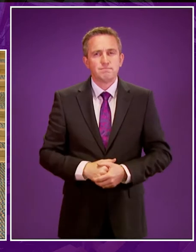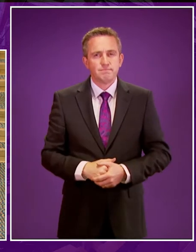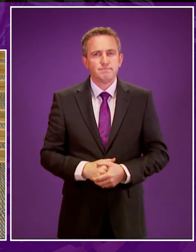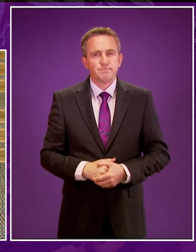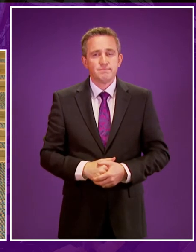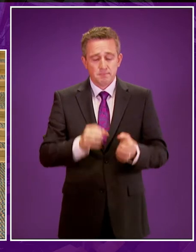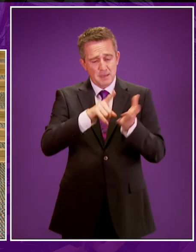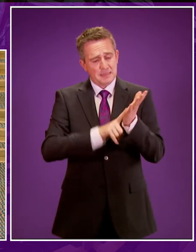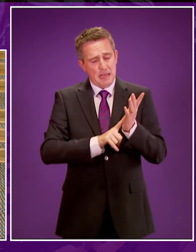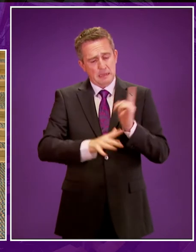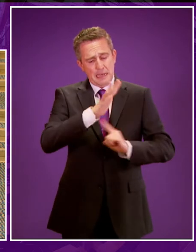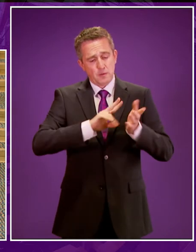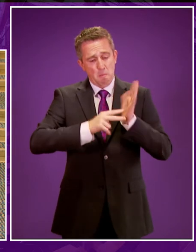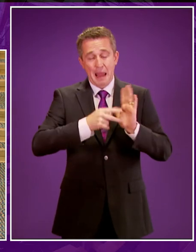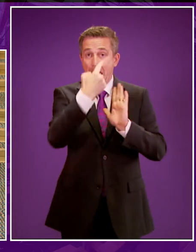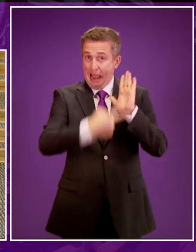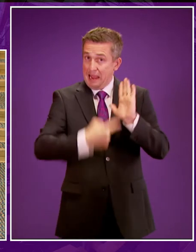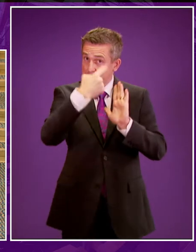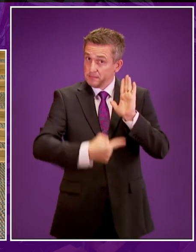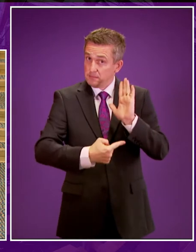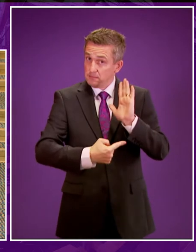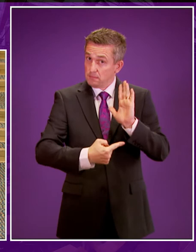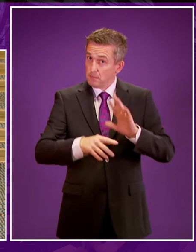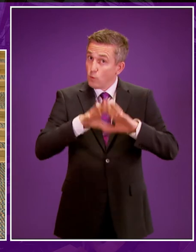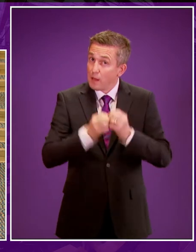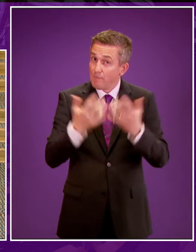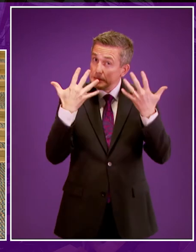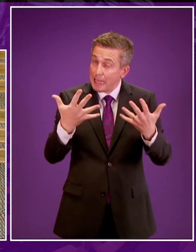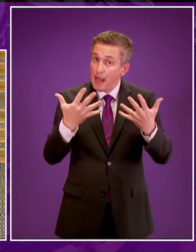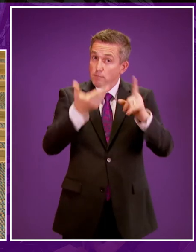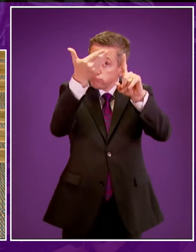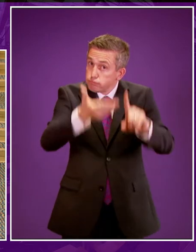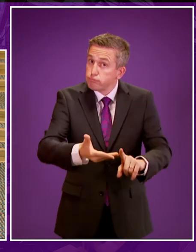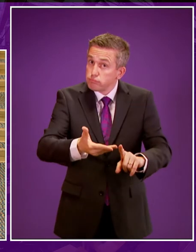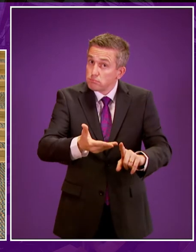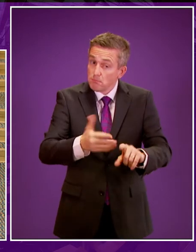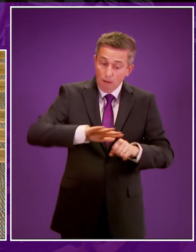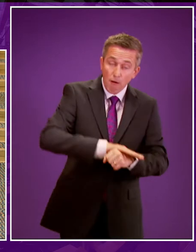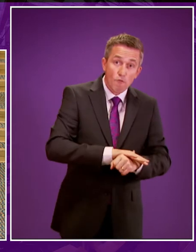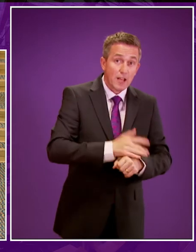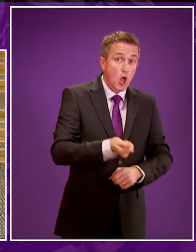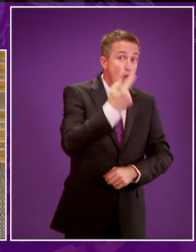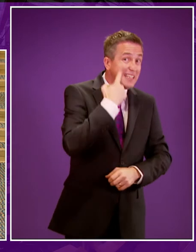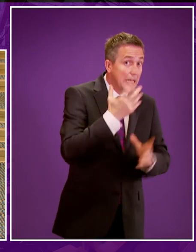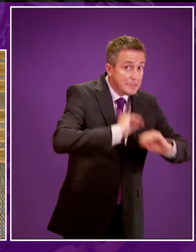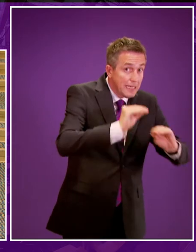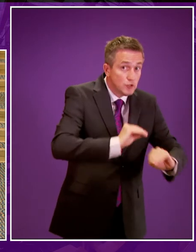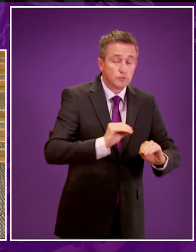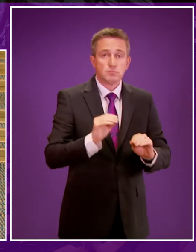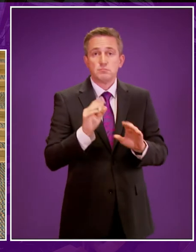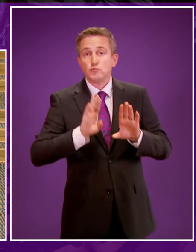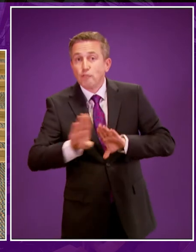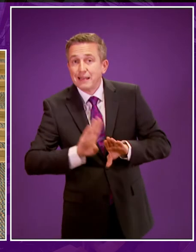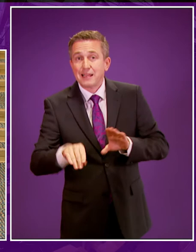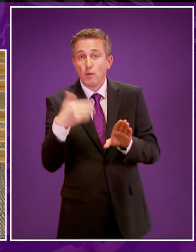The BSL National Plan sets out 10 long-term goals for BSL in Scotland, covering early years in education, training and work,